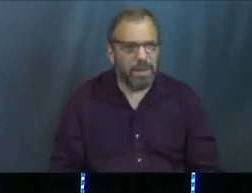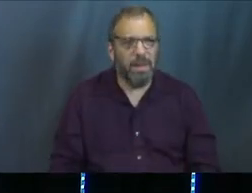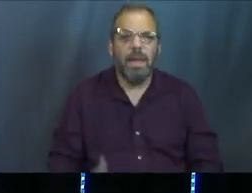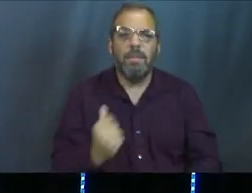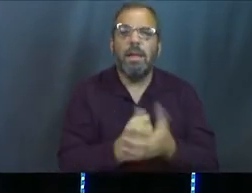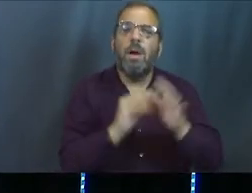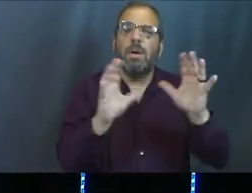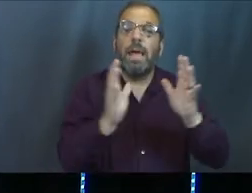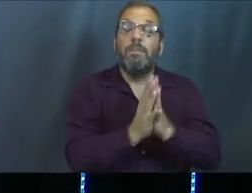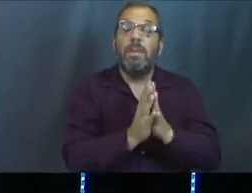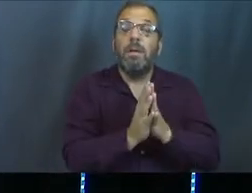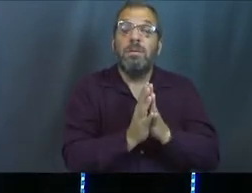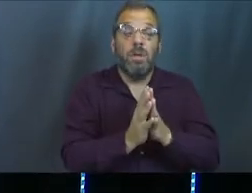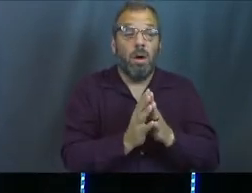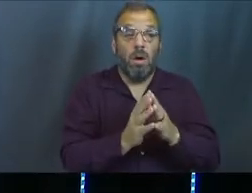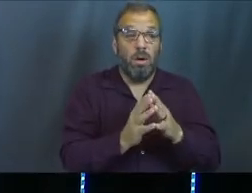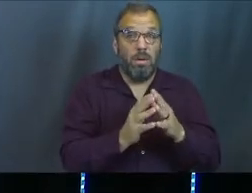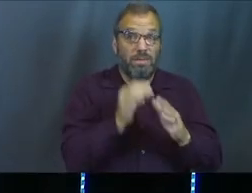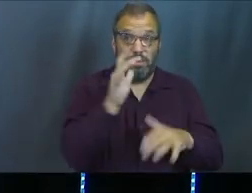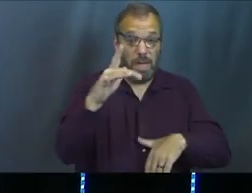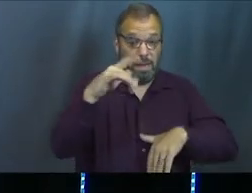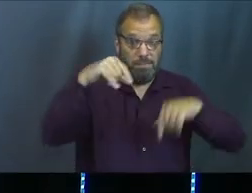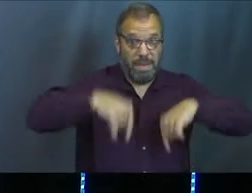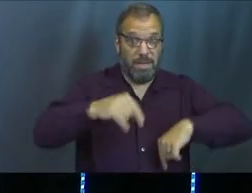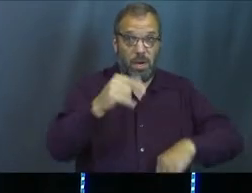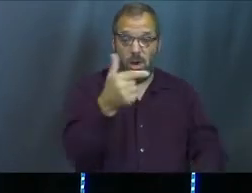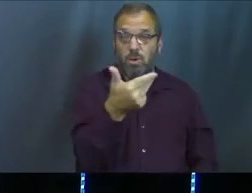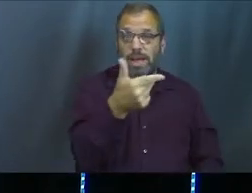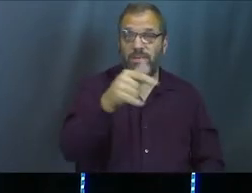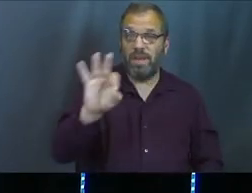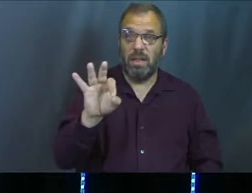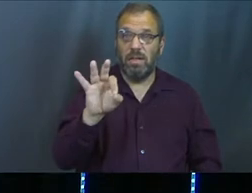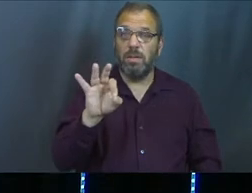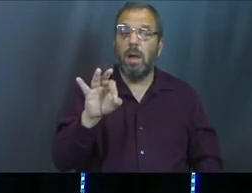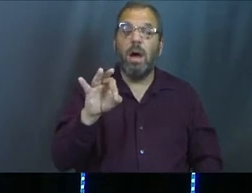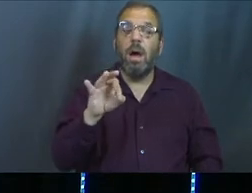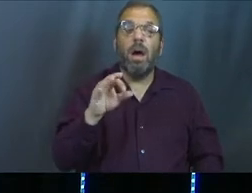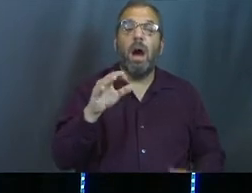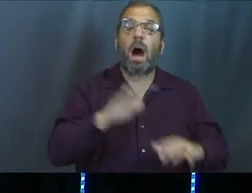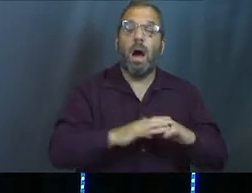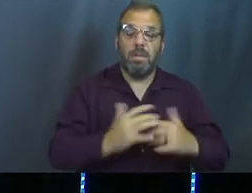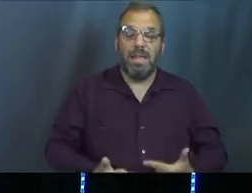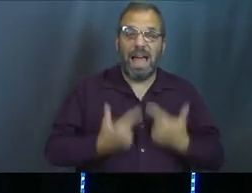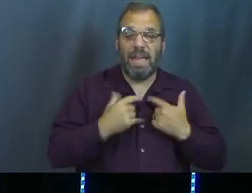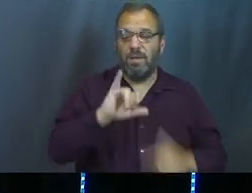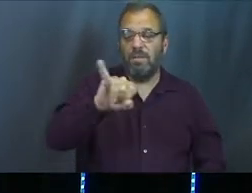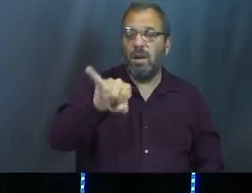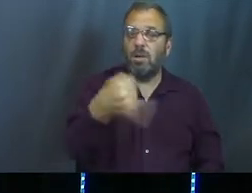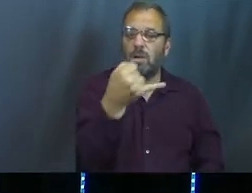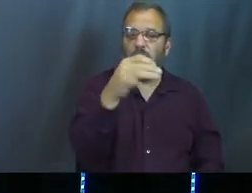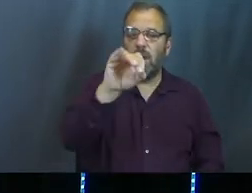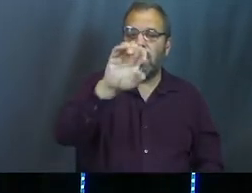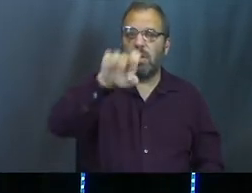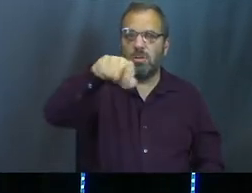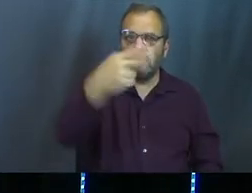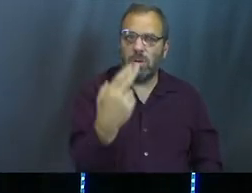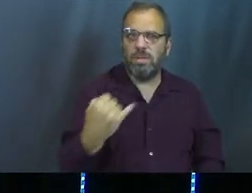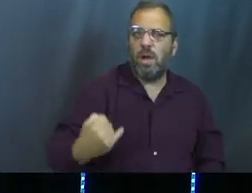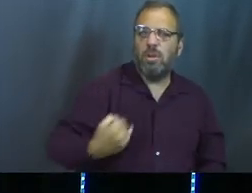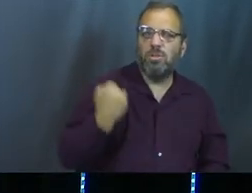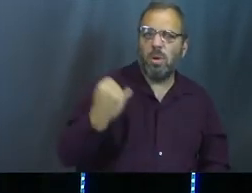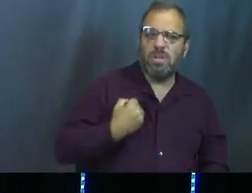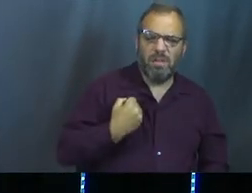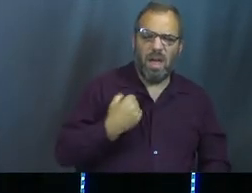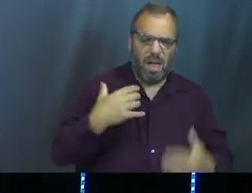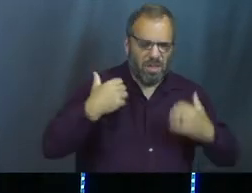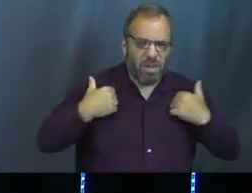Amen. Well, if you haven't been with us at Grace, we have been going through the life of Joseph, and we're talking about Joseph, coat of